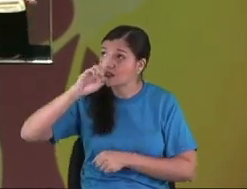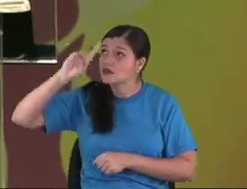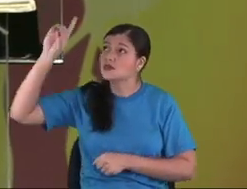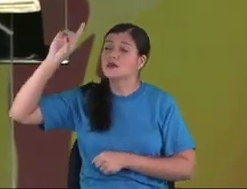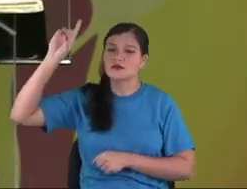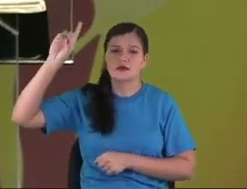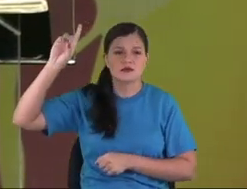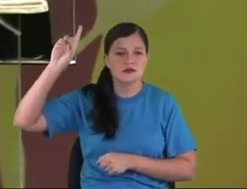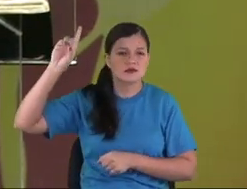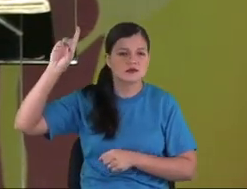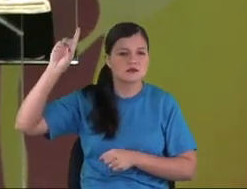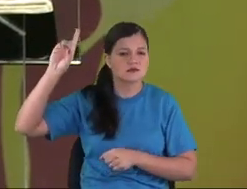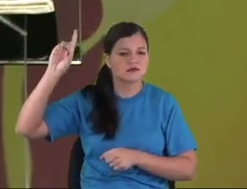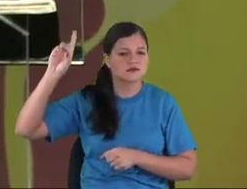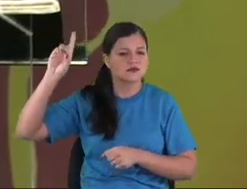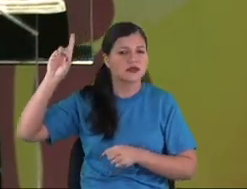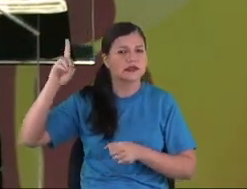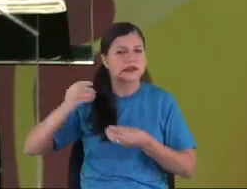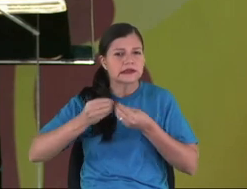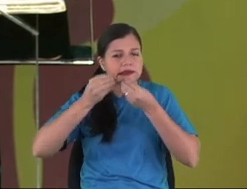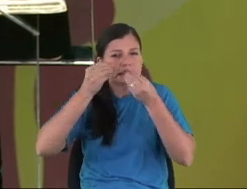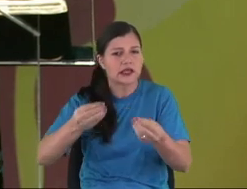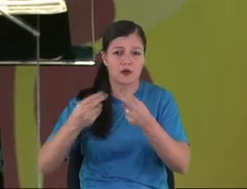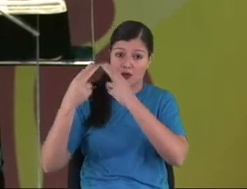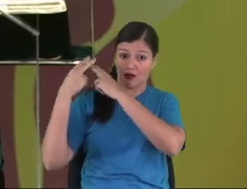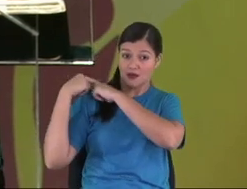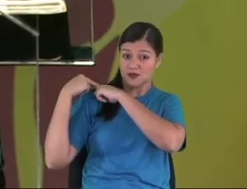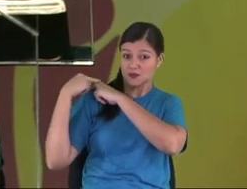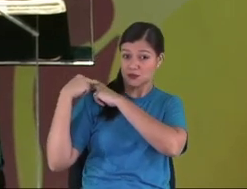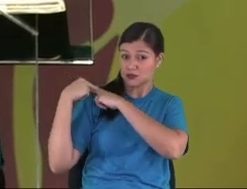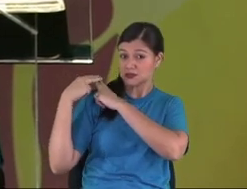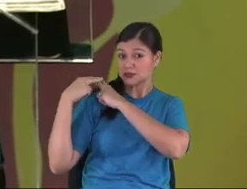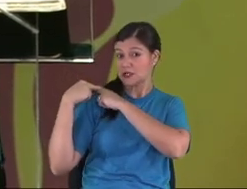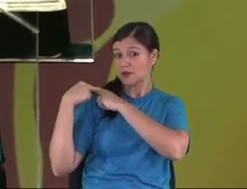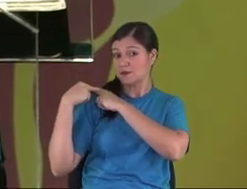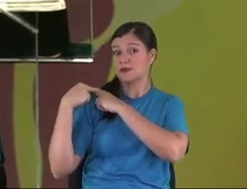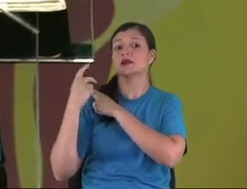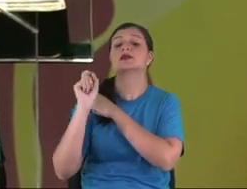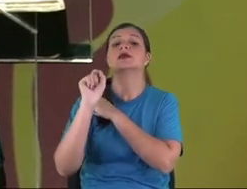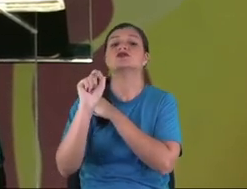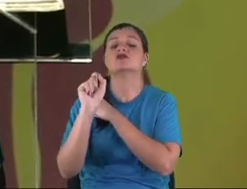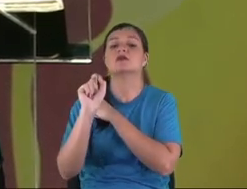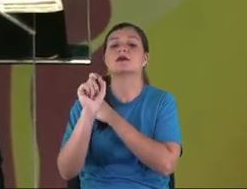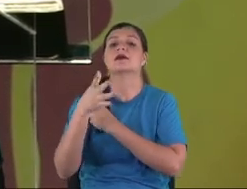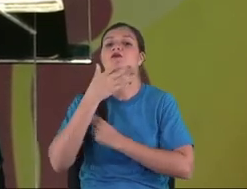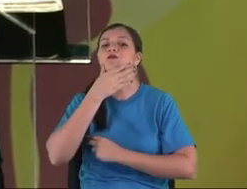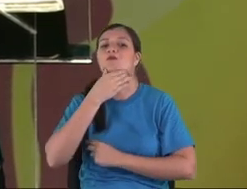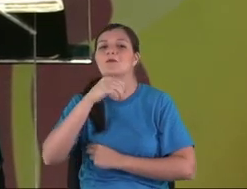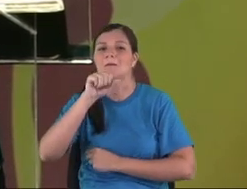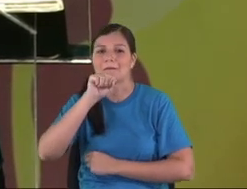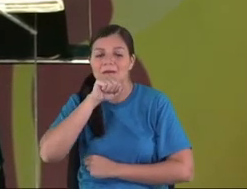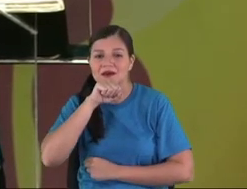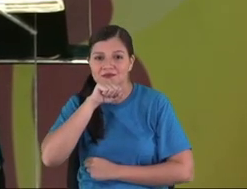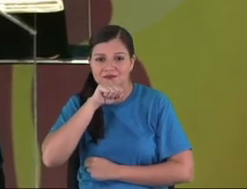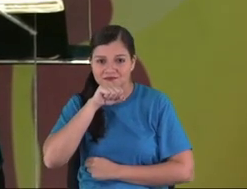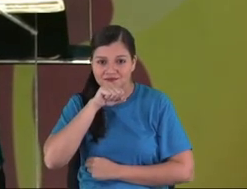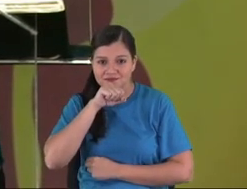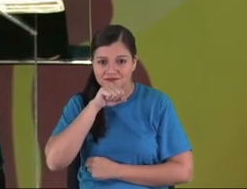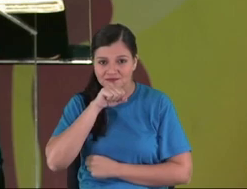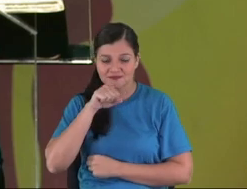God put the big responsibility of the home over the dead, over their fathers.